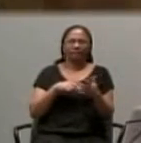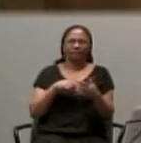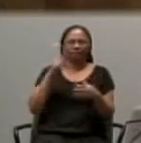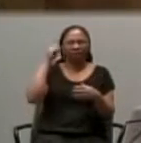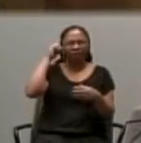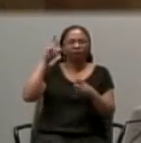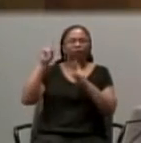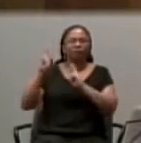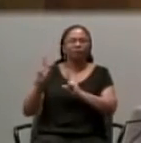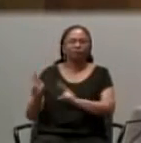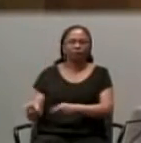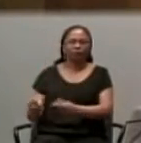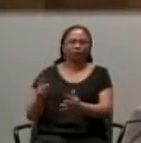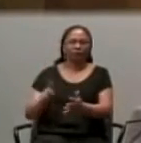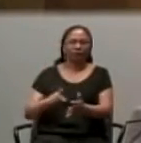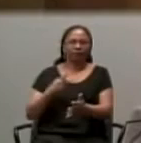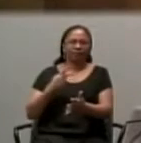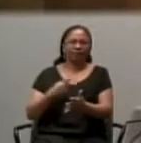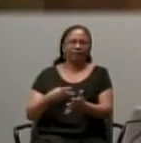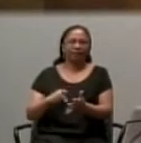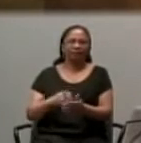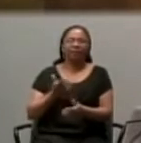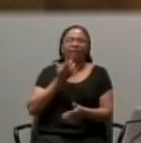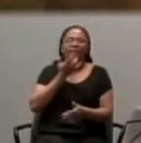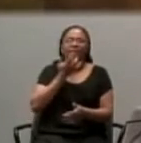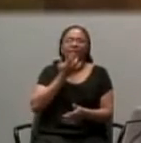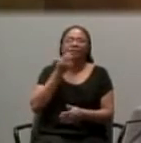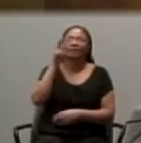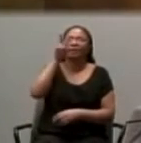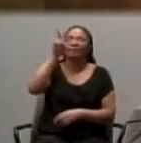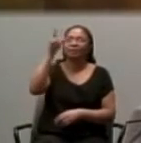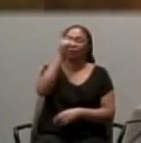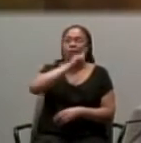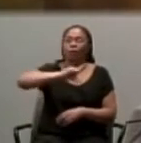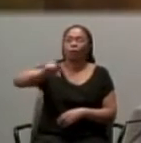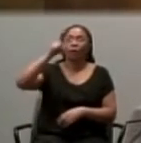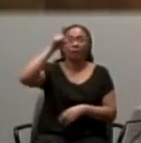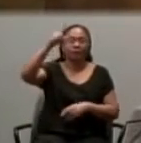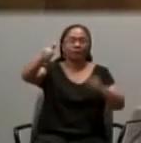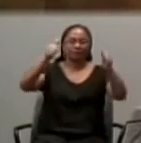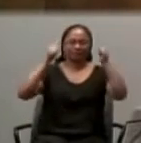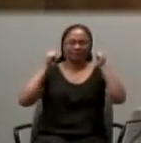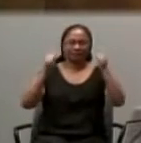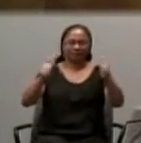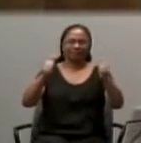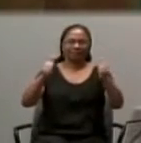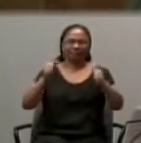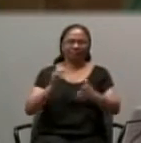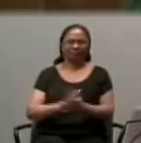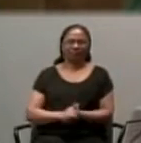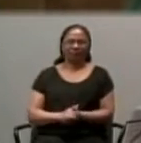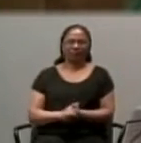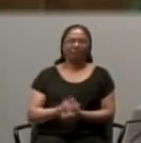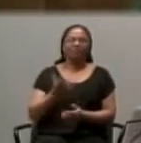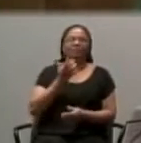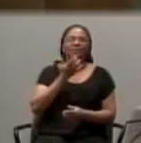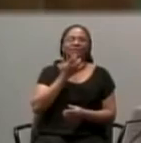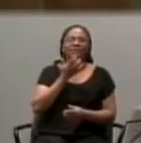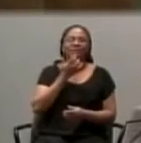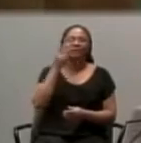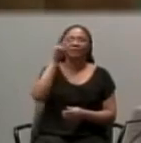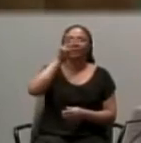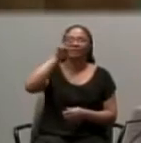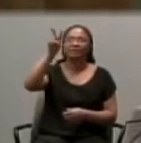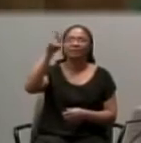responsorial psalm. Taste and see that the Lord is good. Taste and see